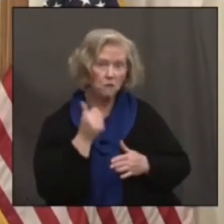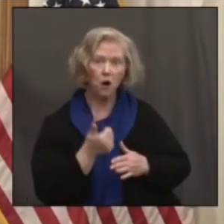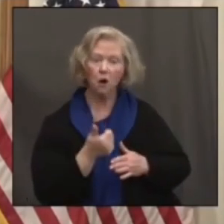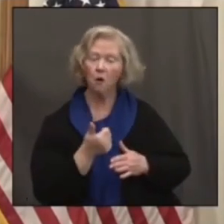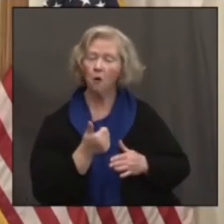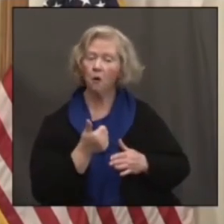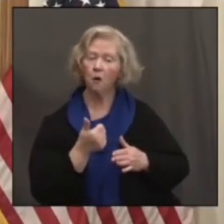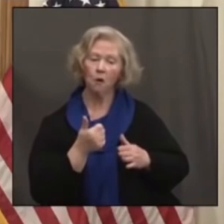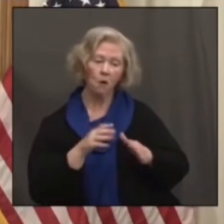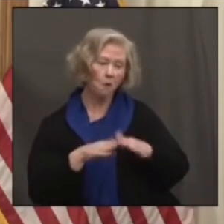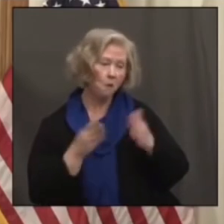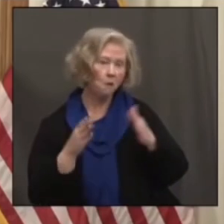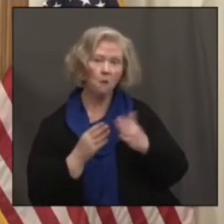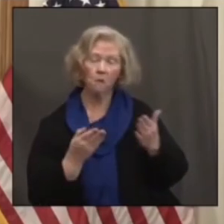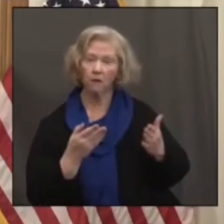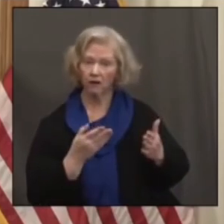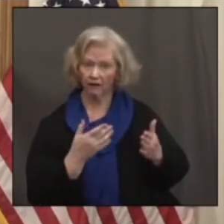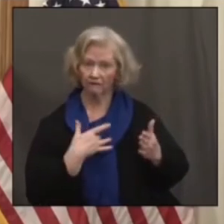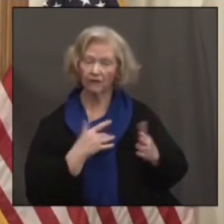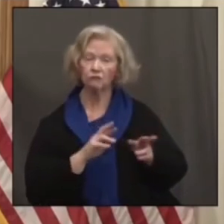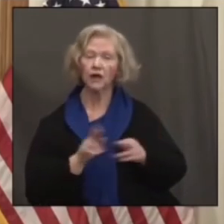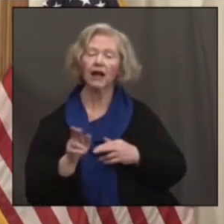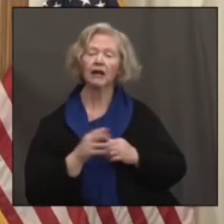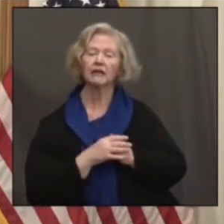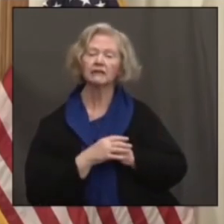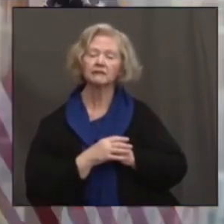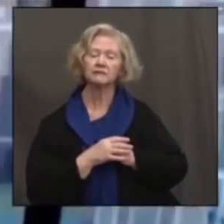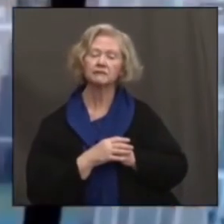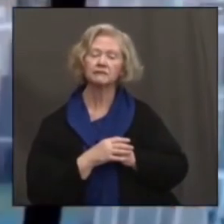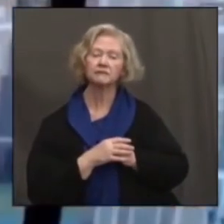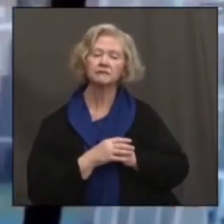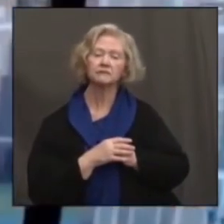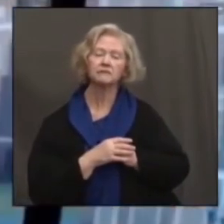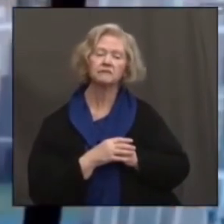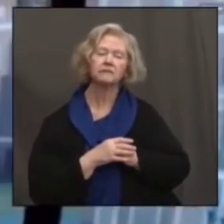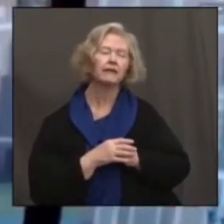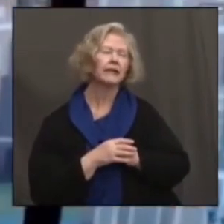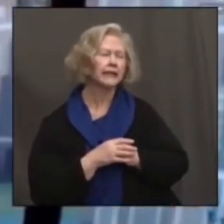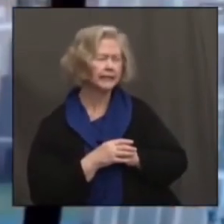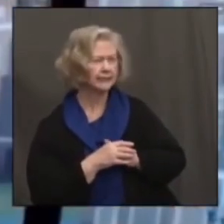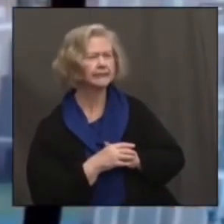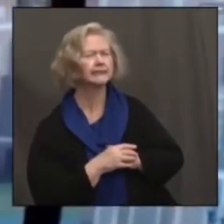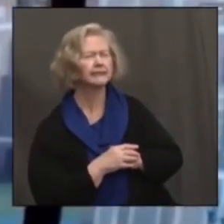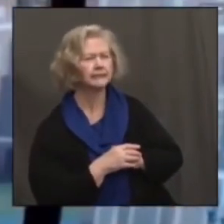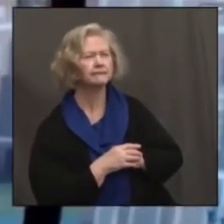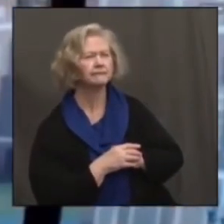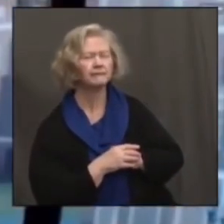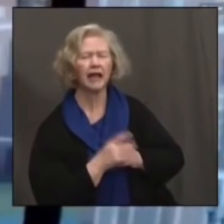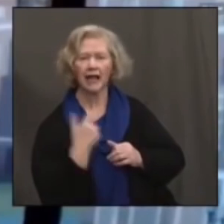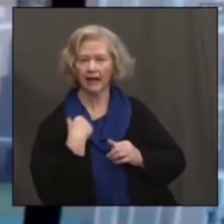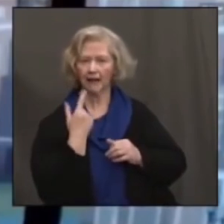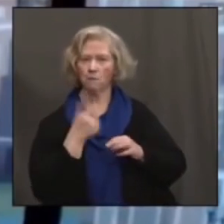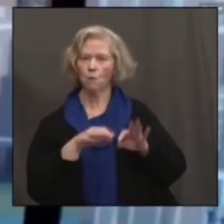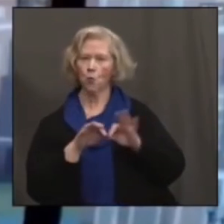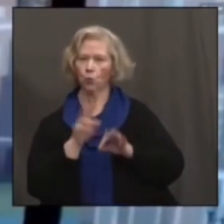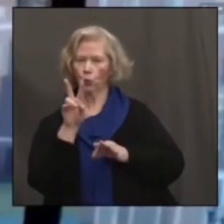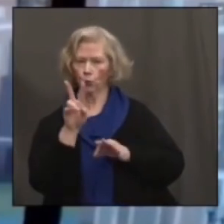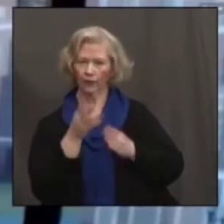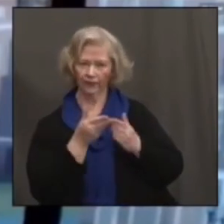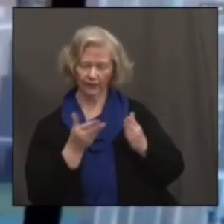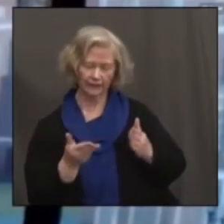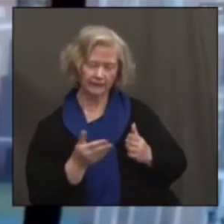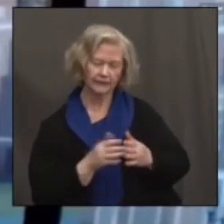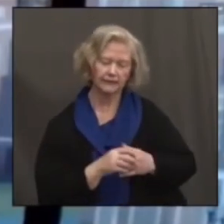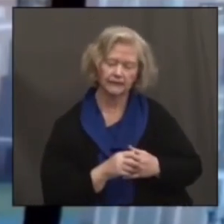reopening even more? So I think there are two important points. I think the